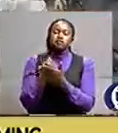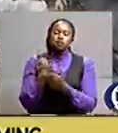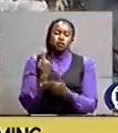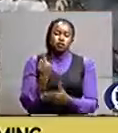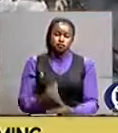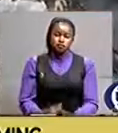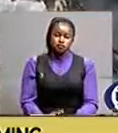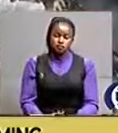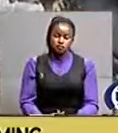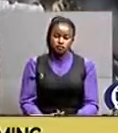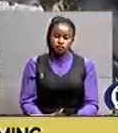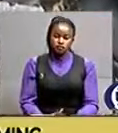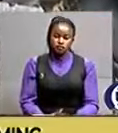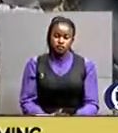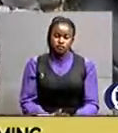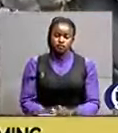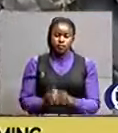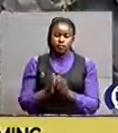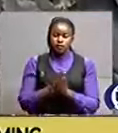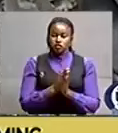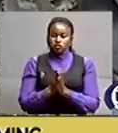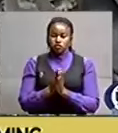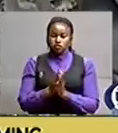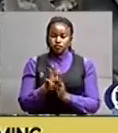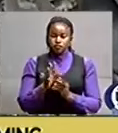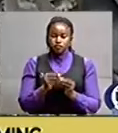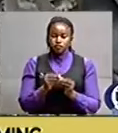dokas kimono ubc tv news